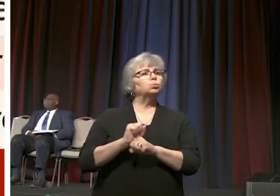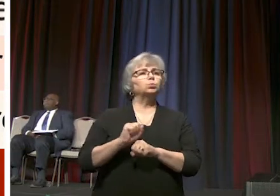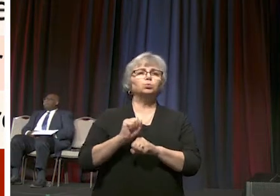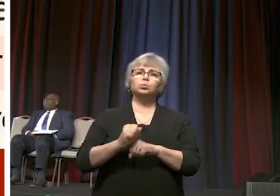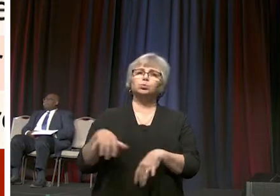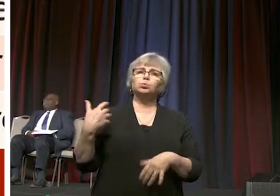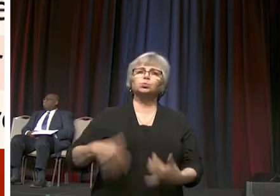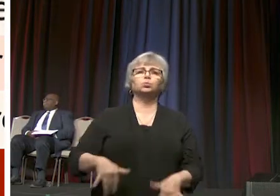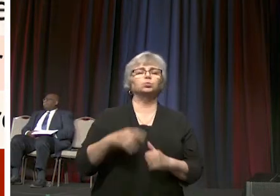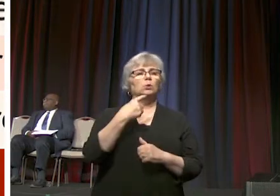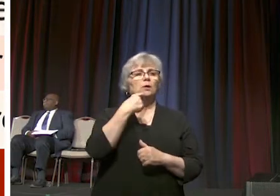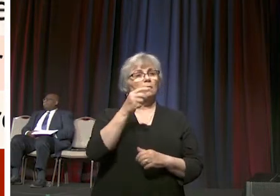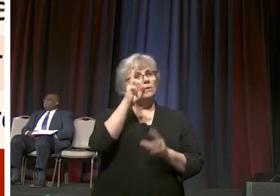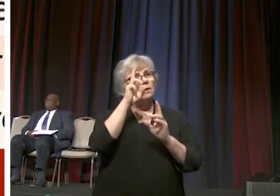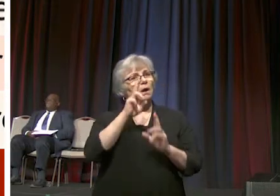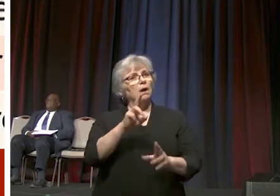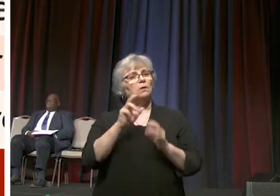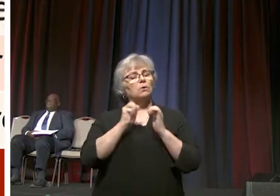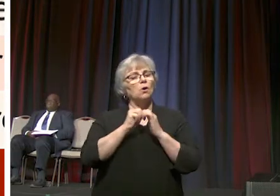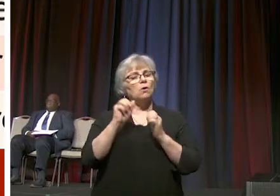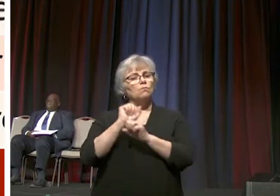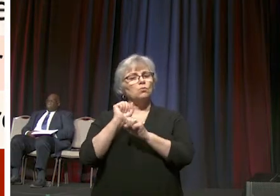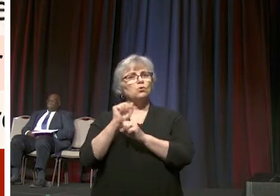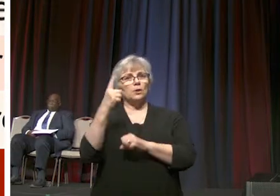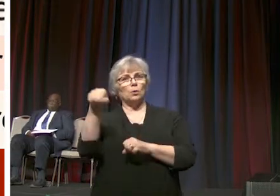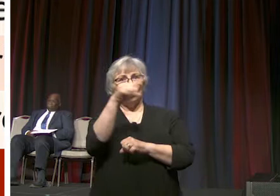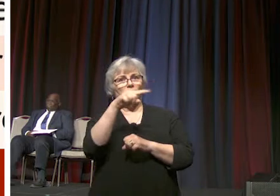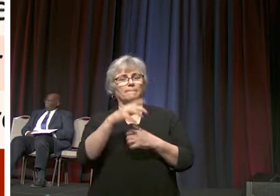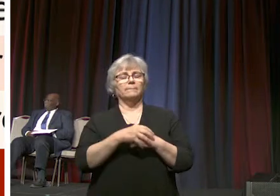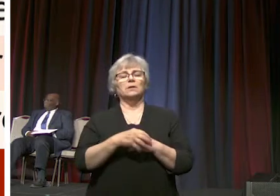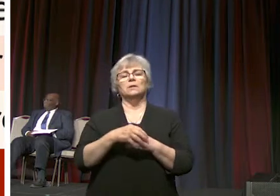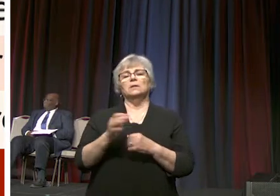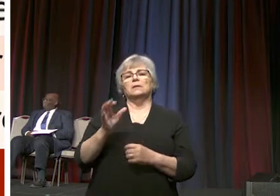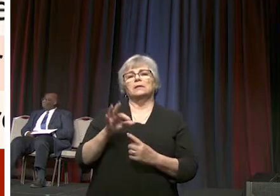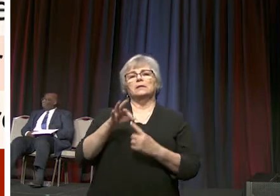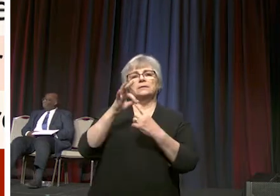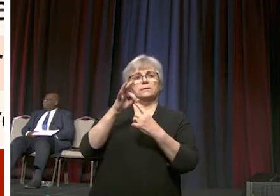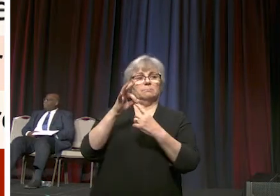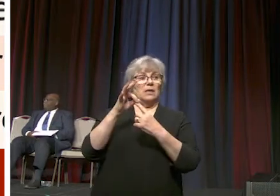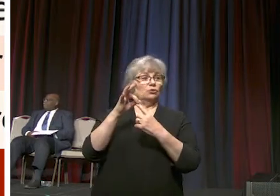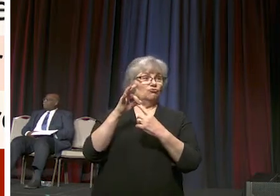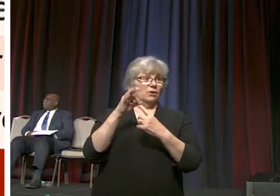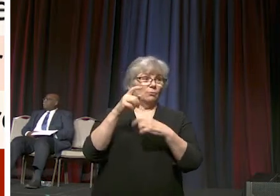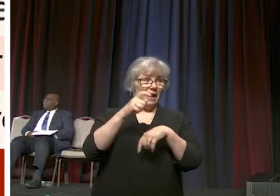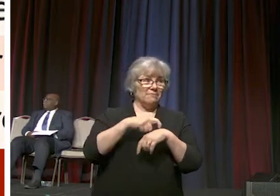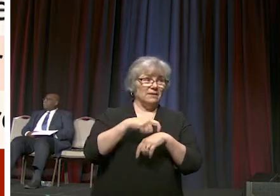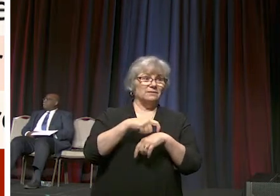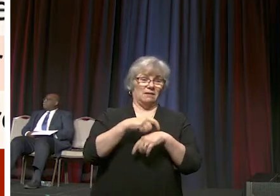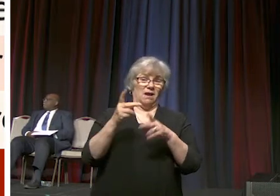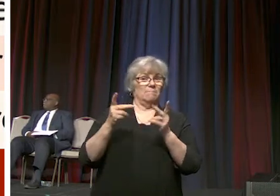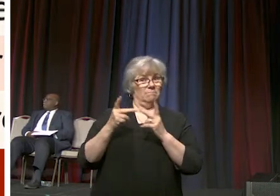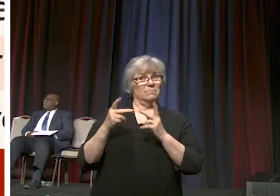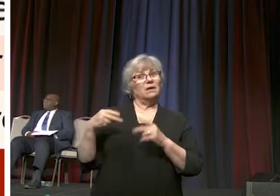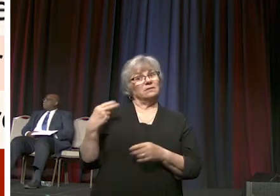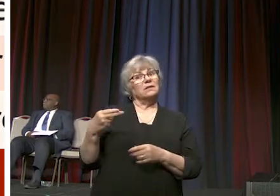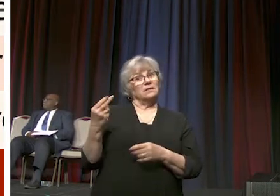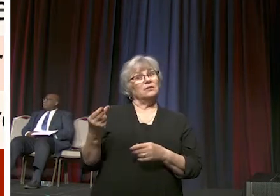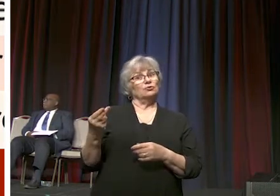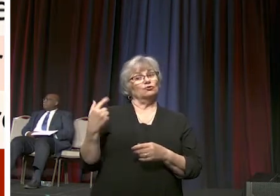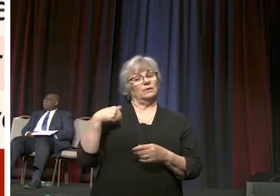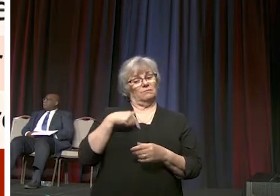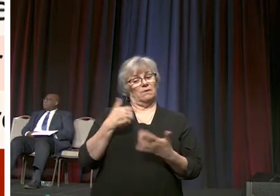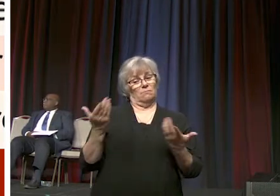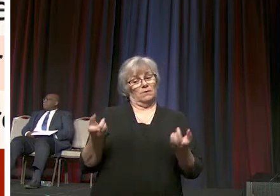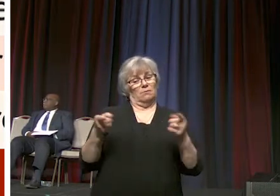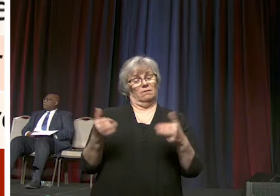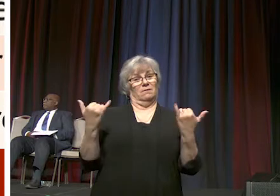let me say I had the honor of working with them especially given the time and place in history that we find ourselves